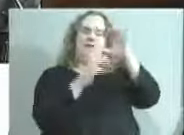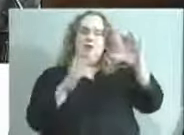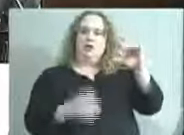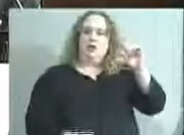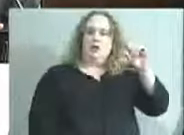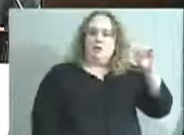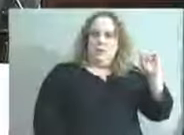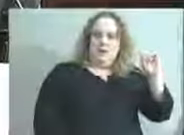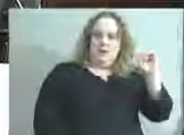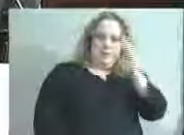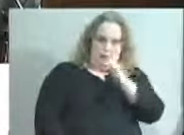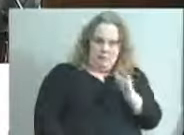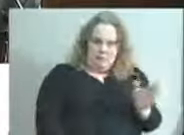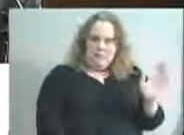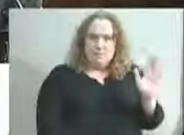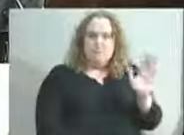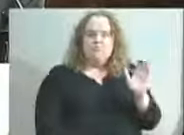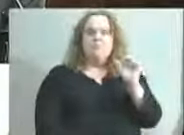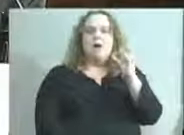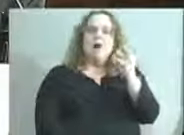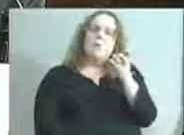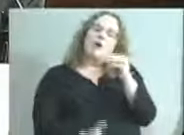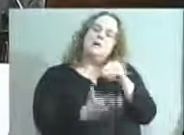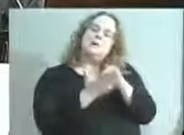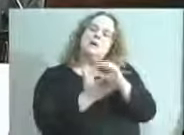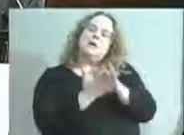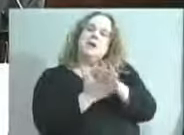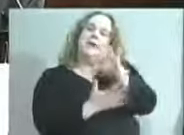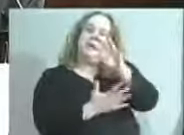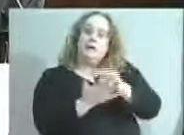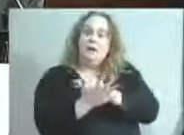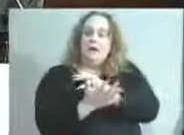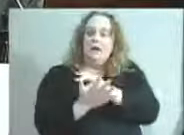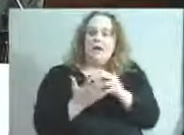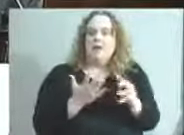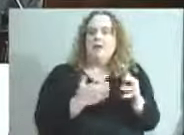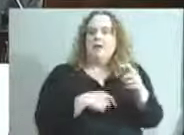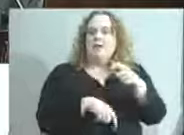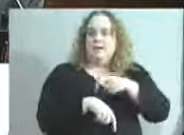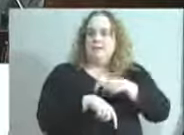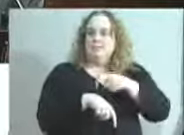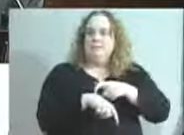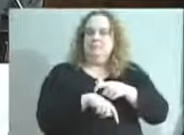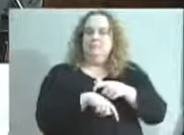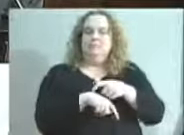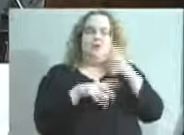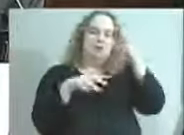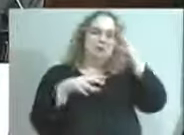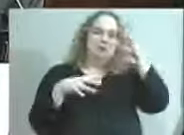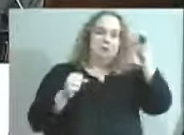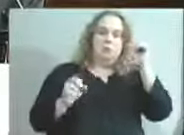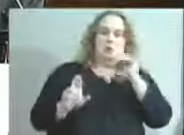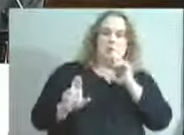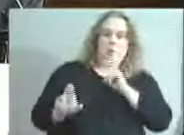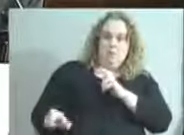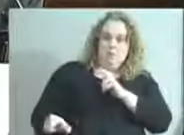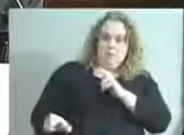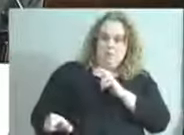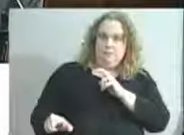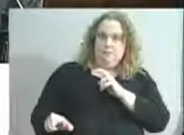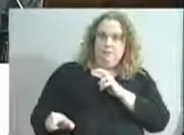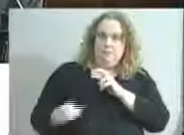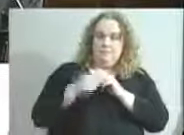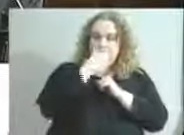I want to try and get on our calendar a time when we can have the superintendent report back. You know,